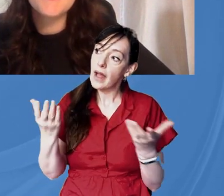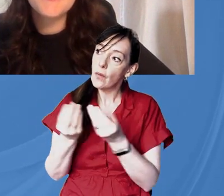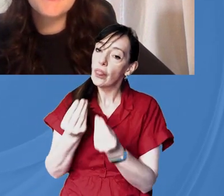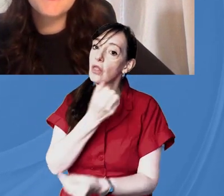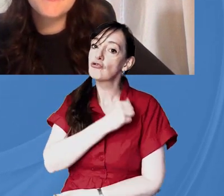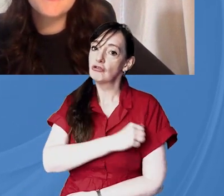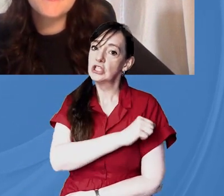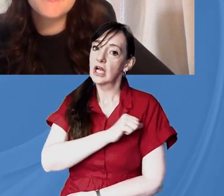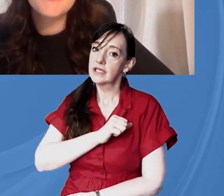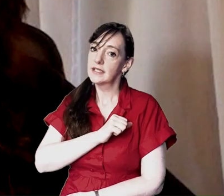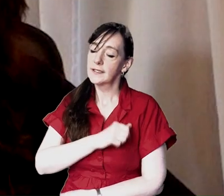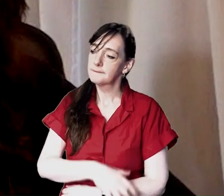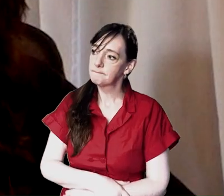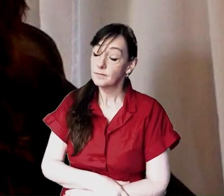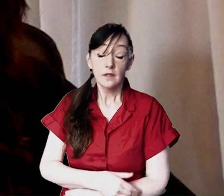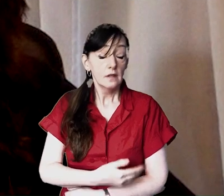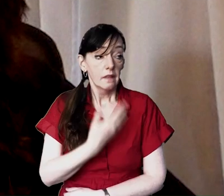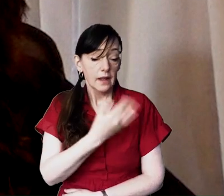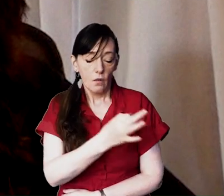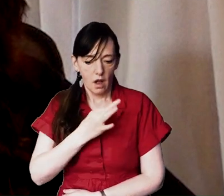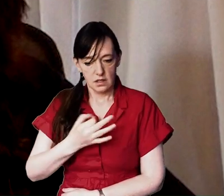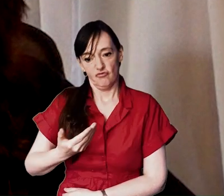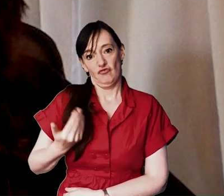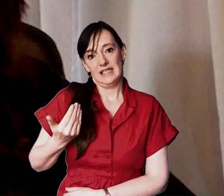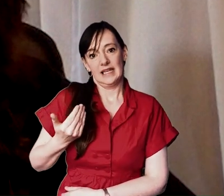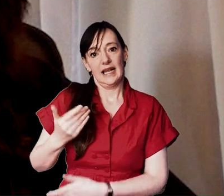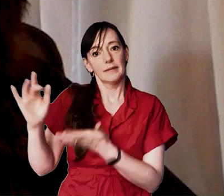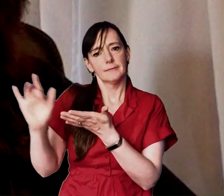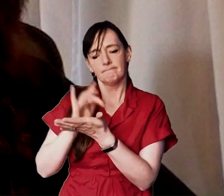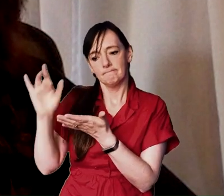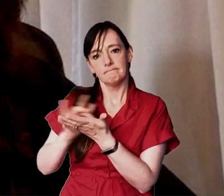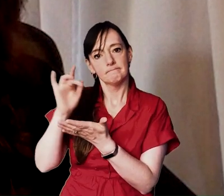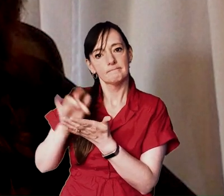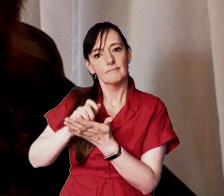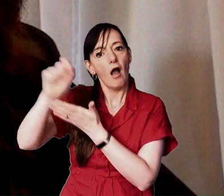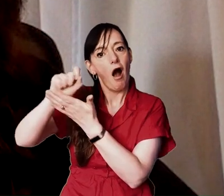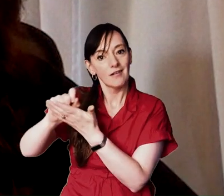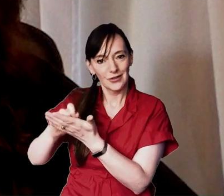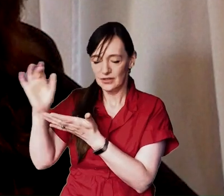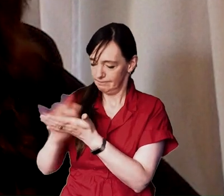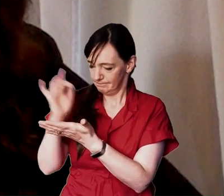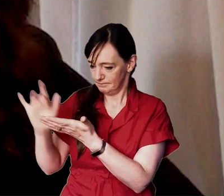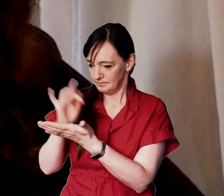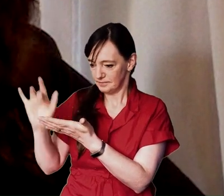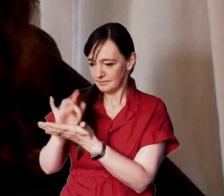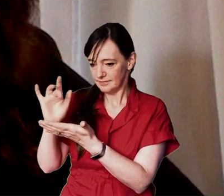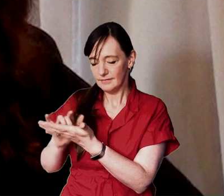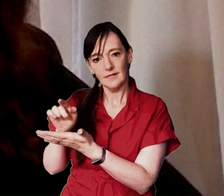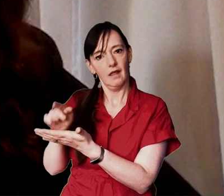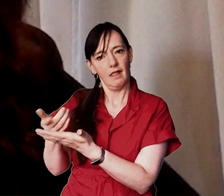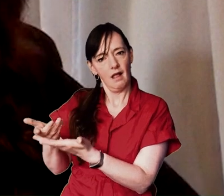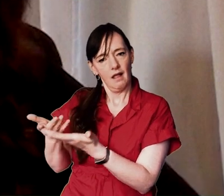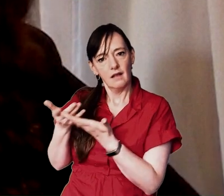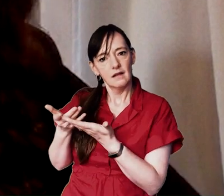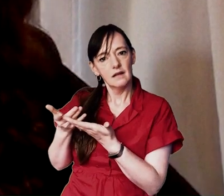false gods of secularism yeah thanks for asking andy i was scrolling through some articles the other day and you've probably come across this